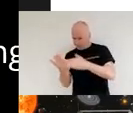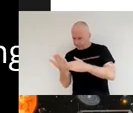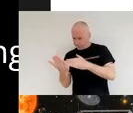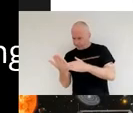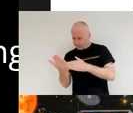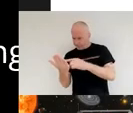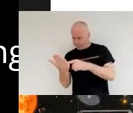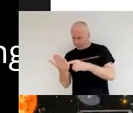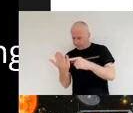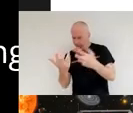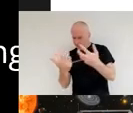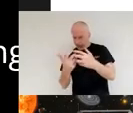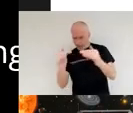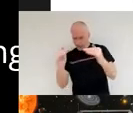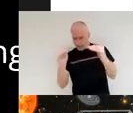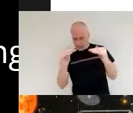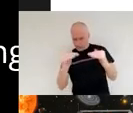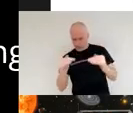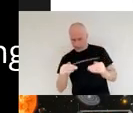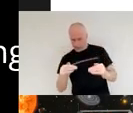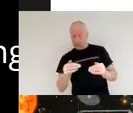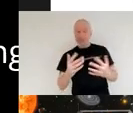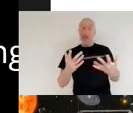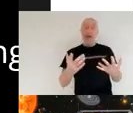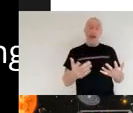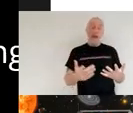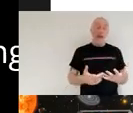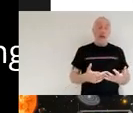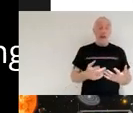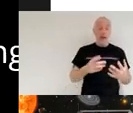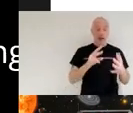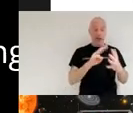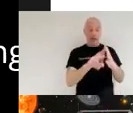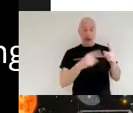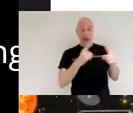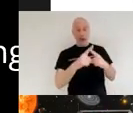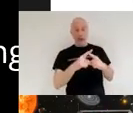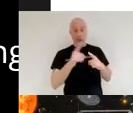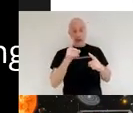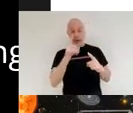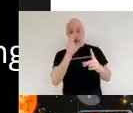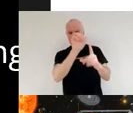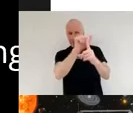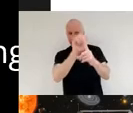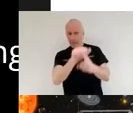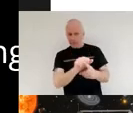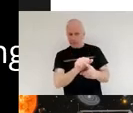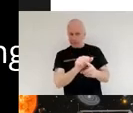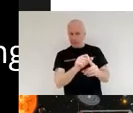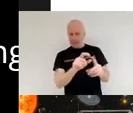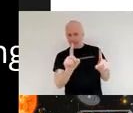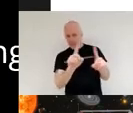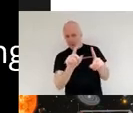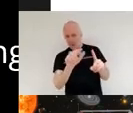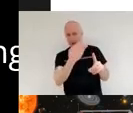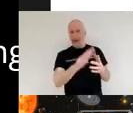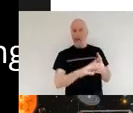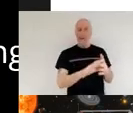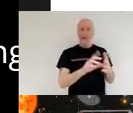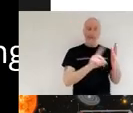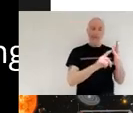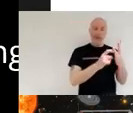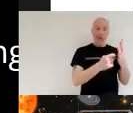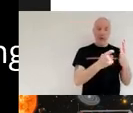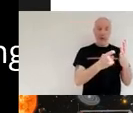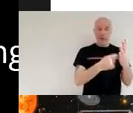and from that we can start to pinpoint what molecules are in the atmosphere we can look for organics we